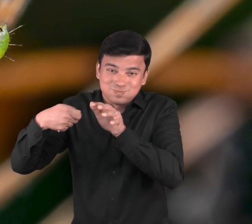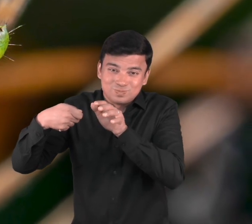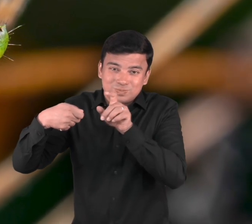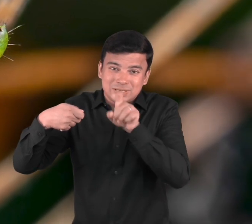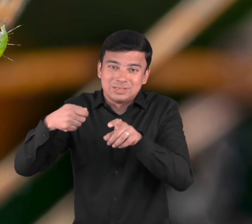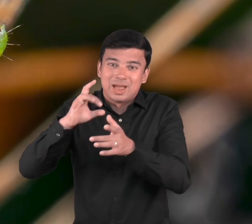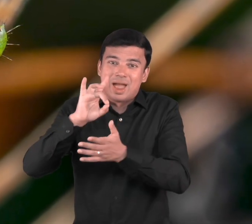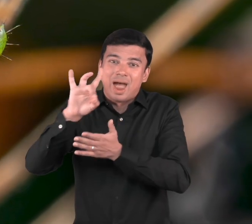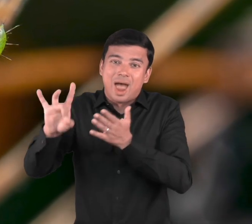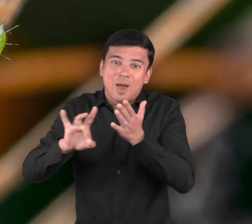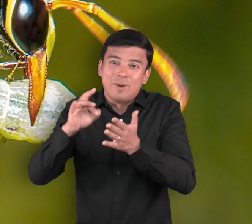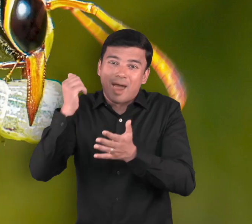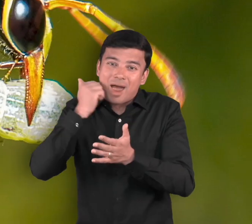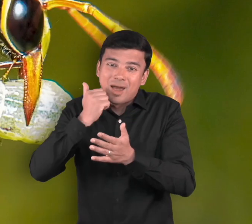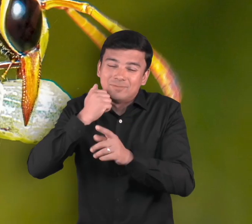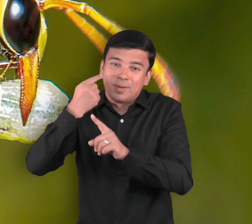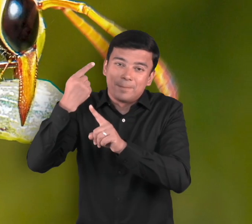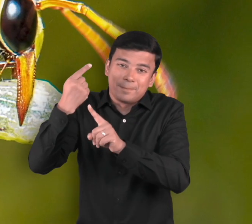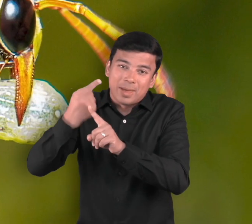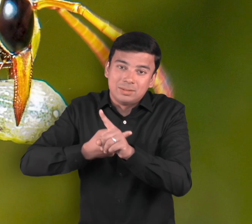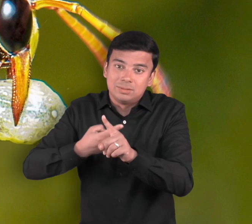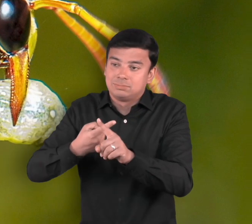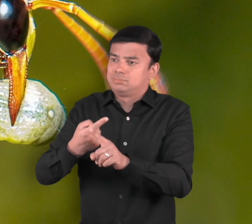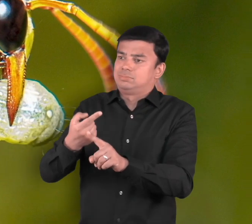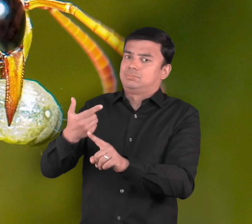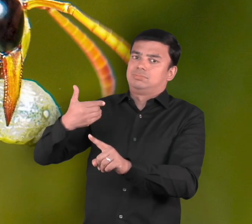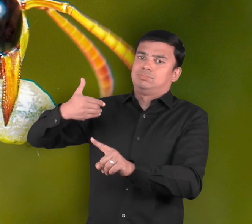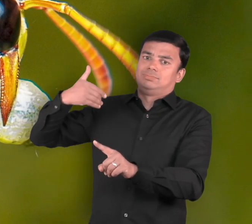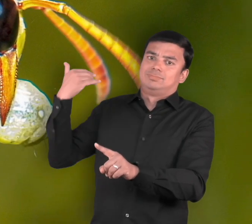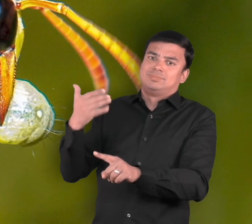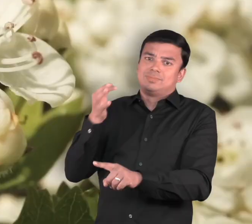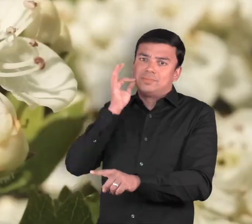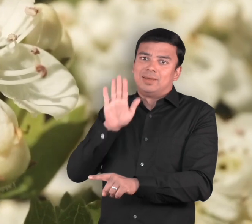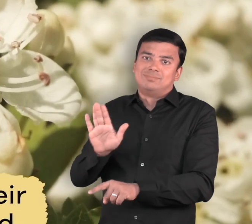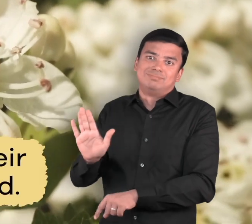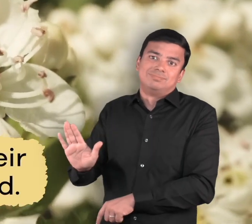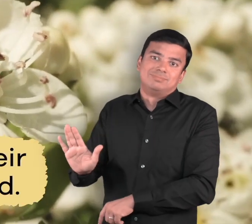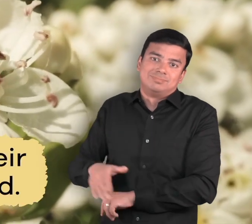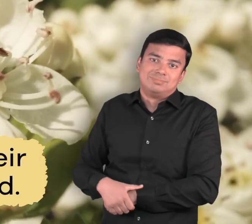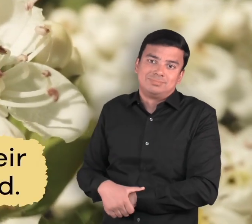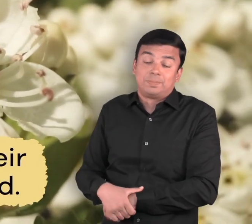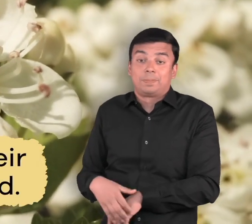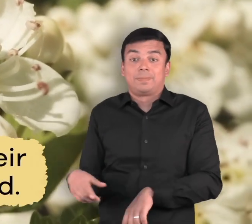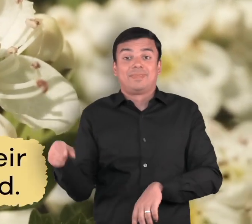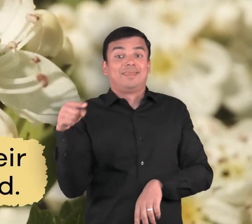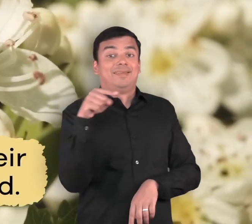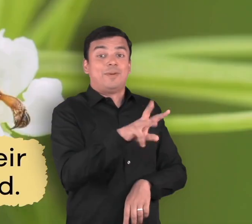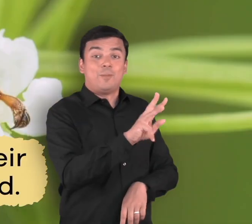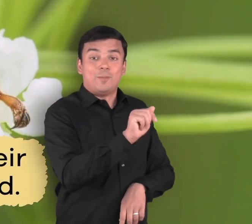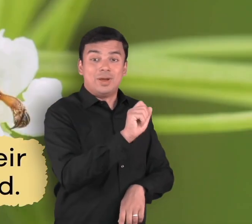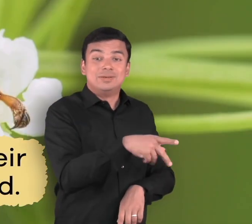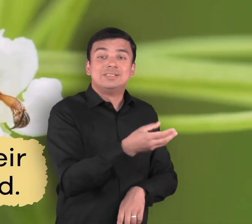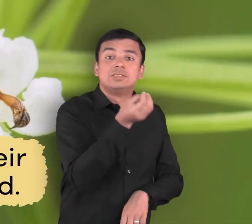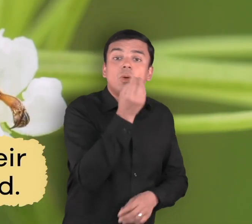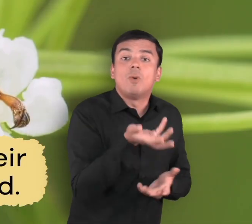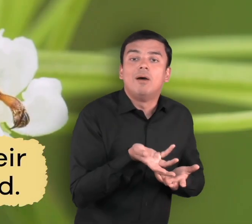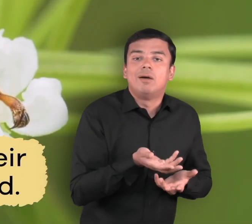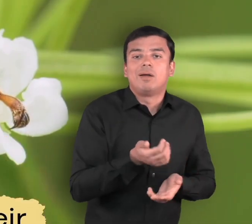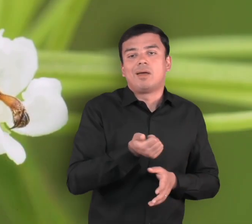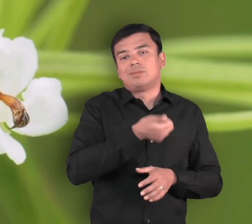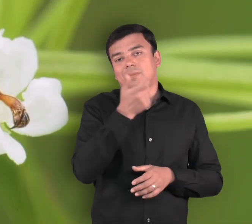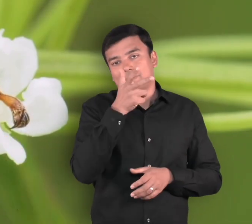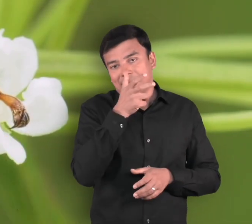and insects to their young. They are aggressive hunters. Wasps will leave their nest to look for food